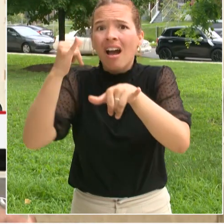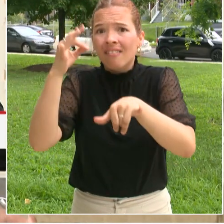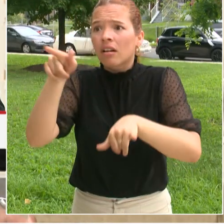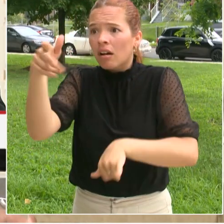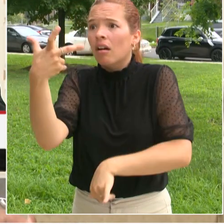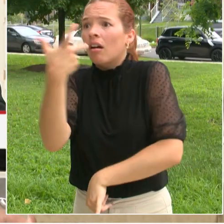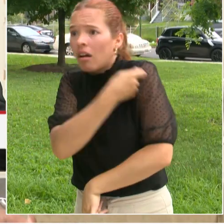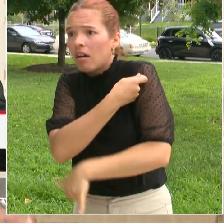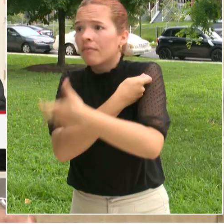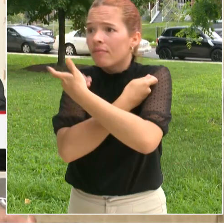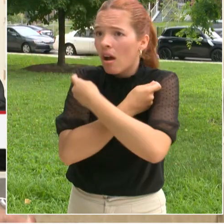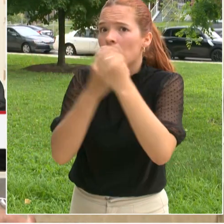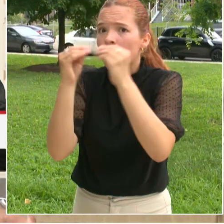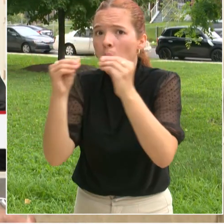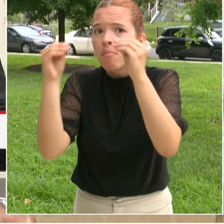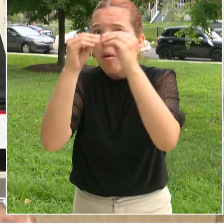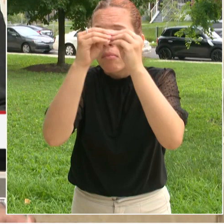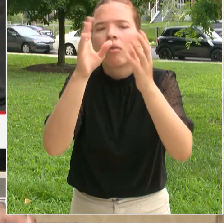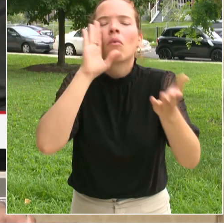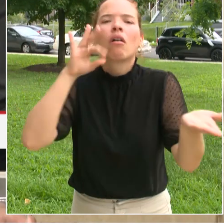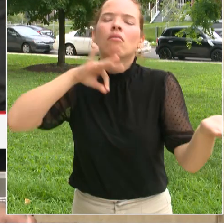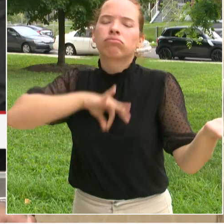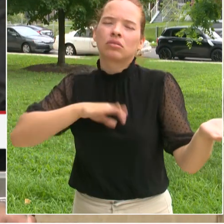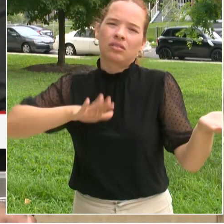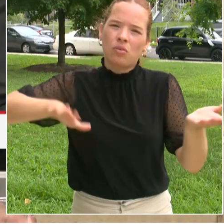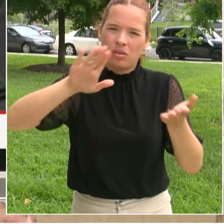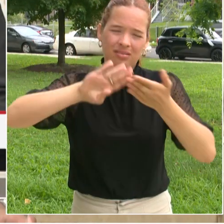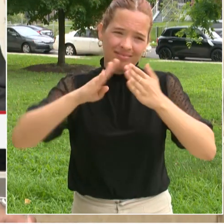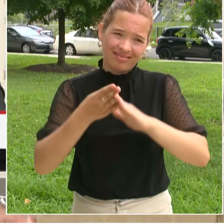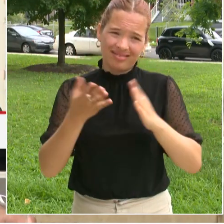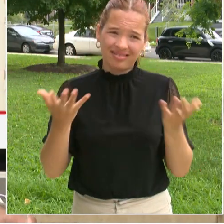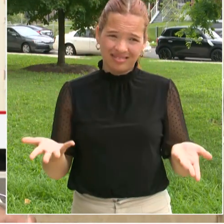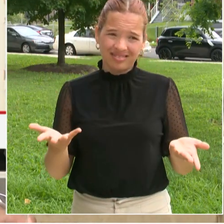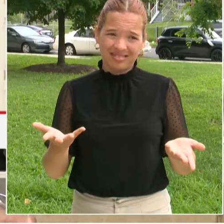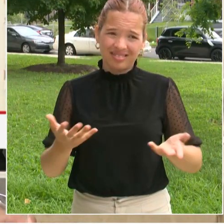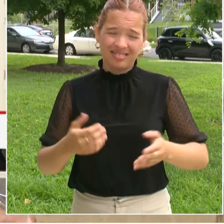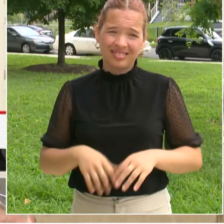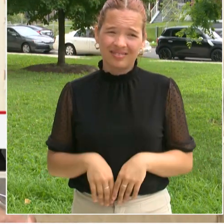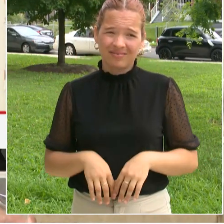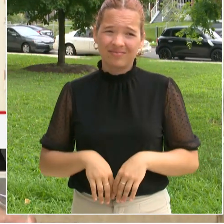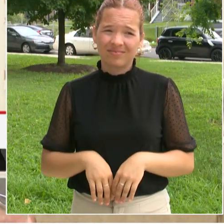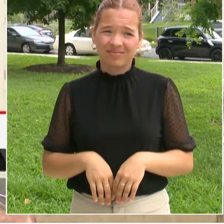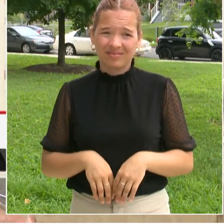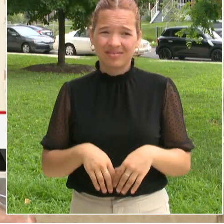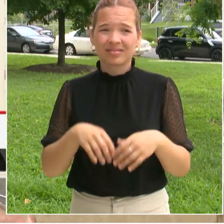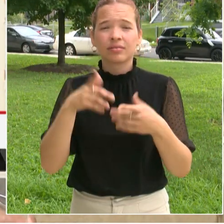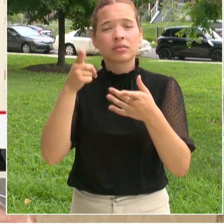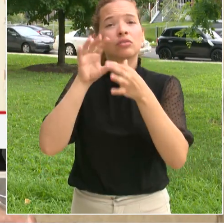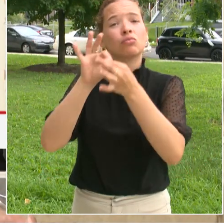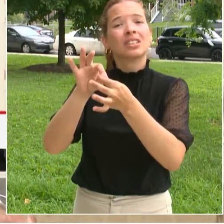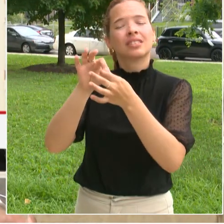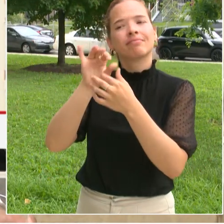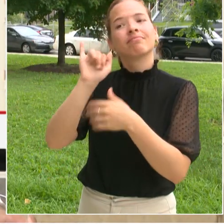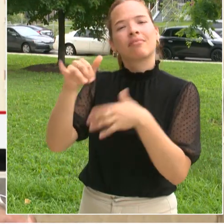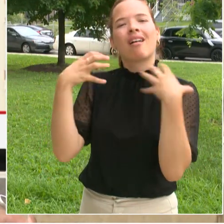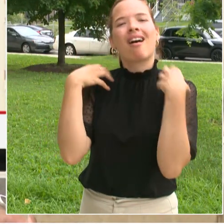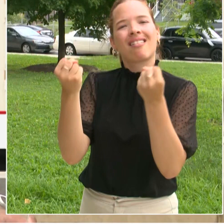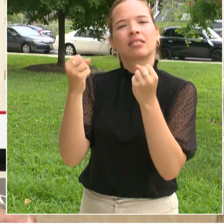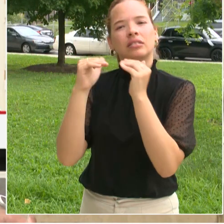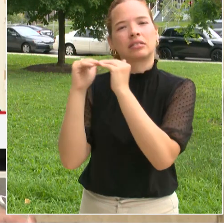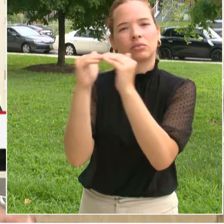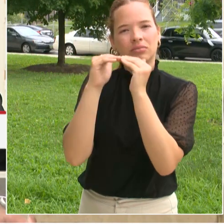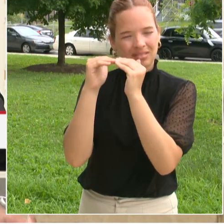also thinking about addressing some of the issues we've seen around health equity. And so we support our families and we hope that they will